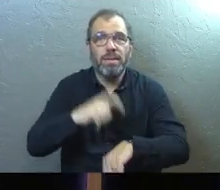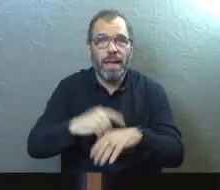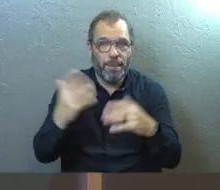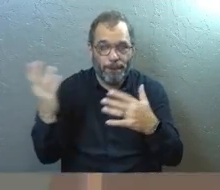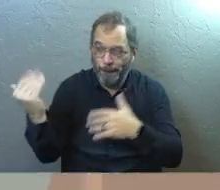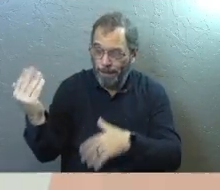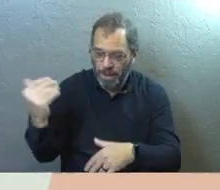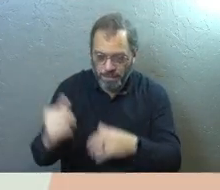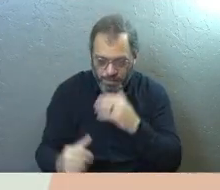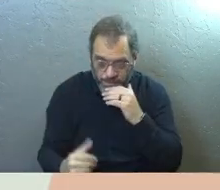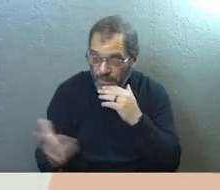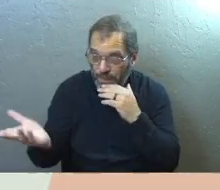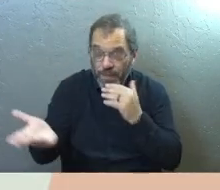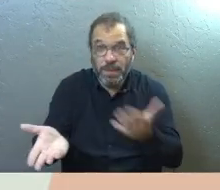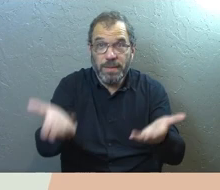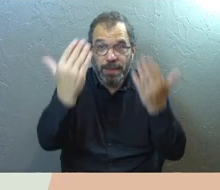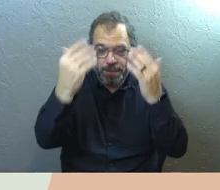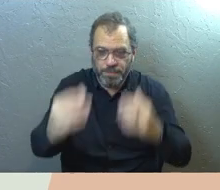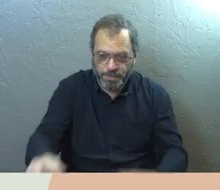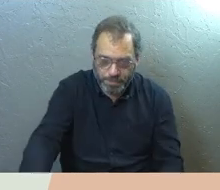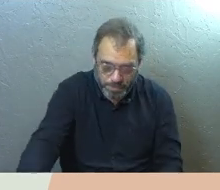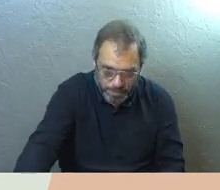right now. Would you guys stand?